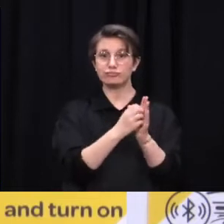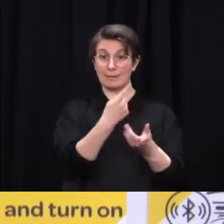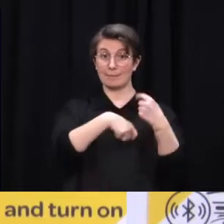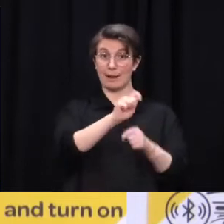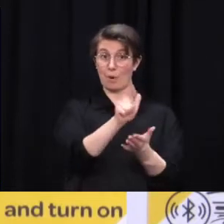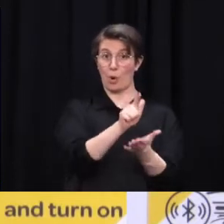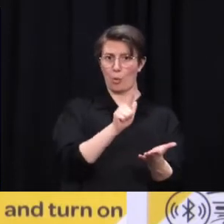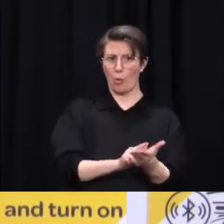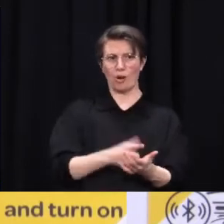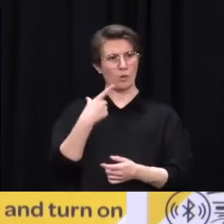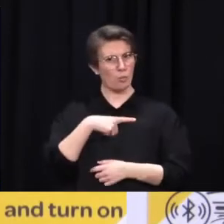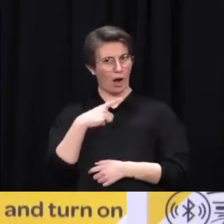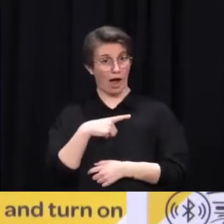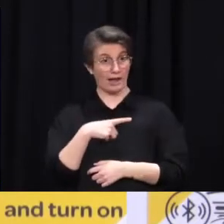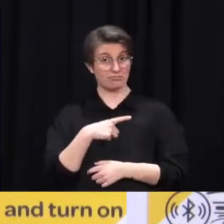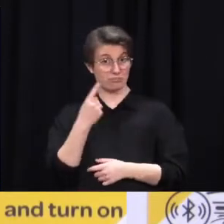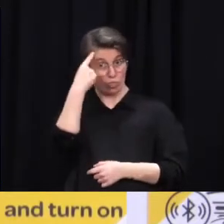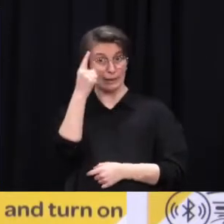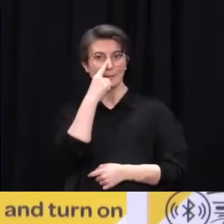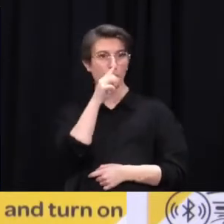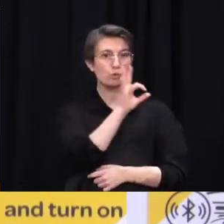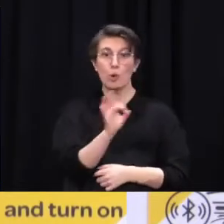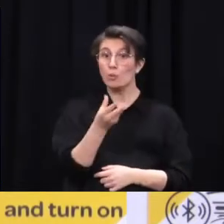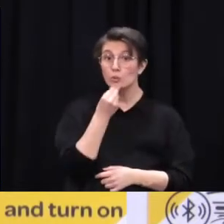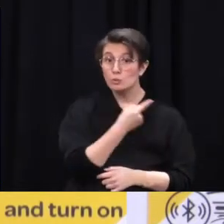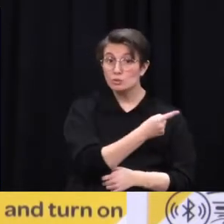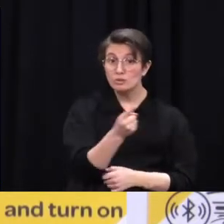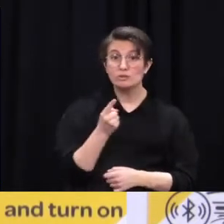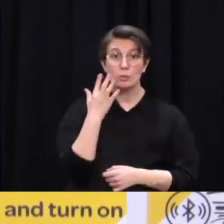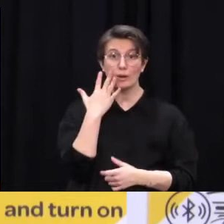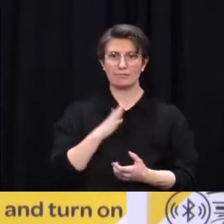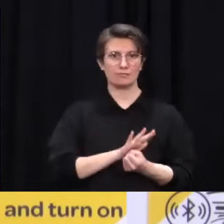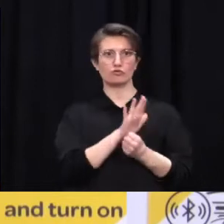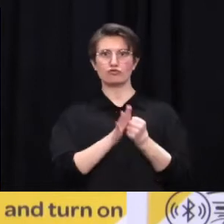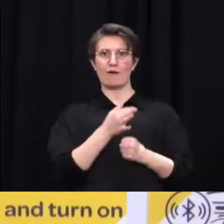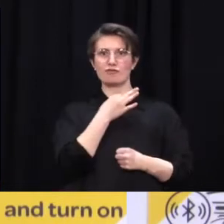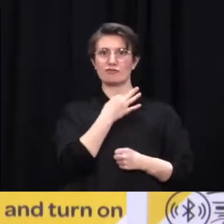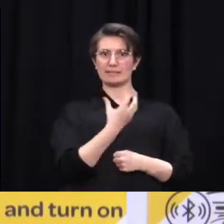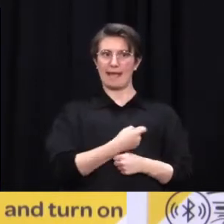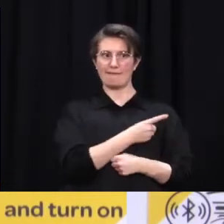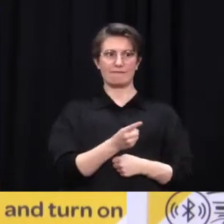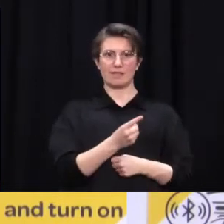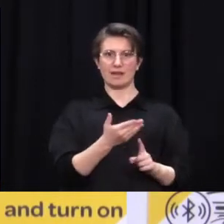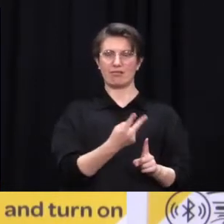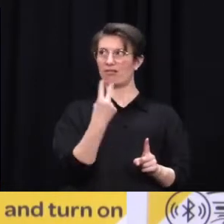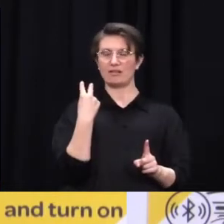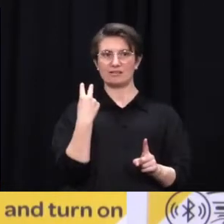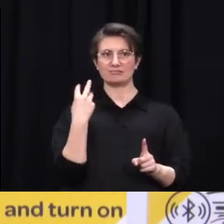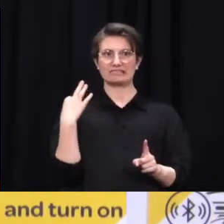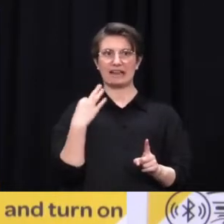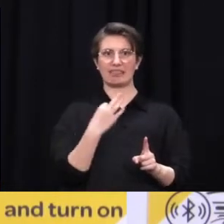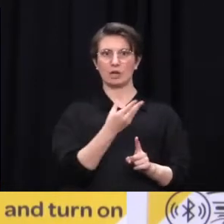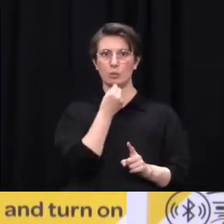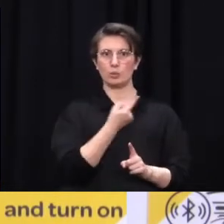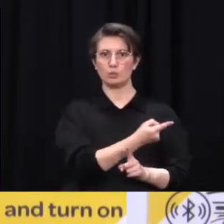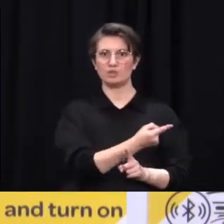using the app? Unfortunately it's actually the opposite. We were due to announce this last Wednesday. Of course that was our first day of lockdown so there was not much point in announcing it last